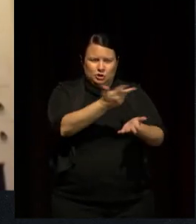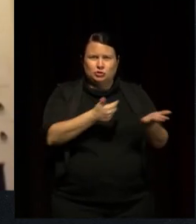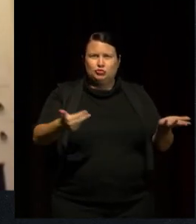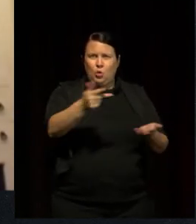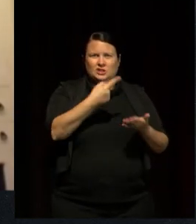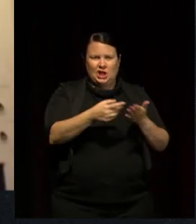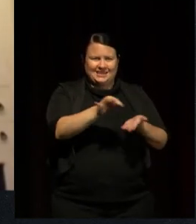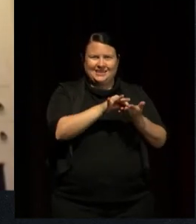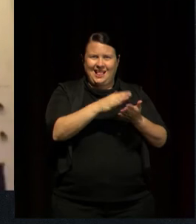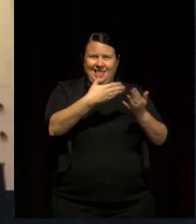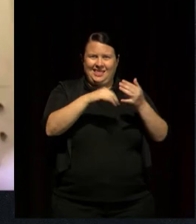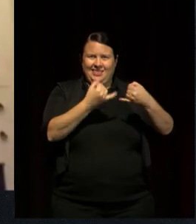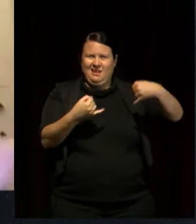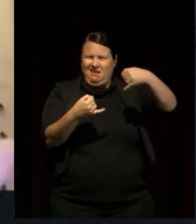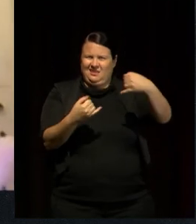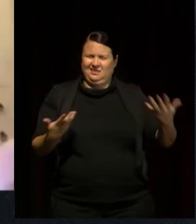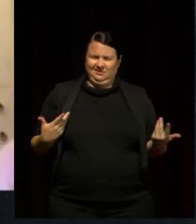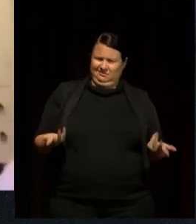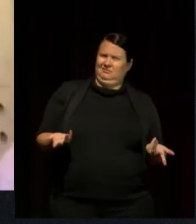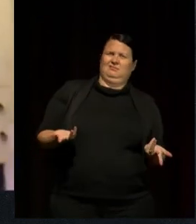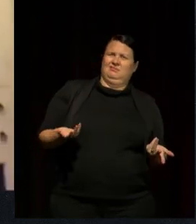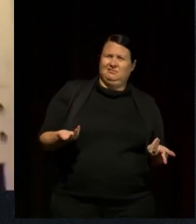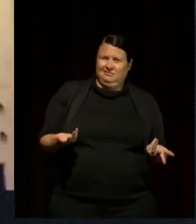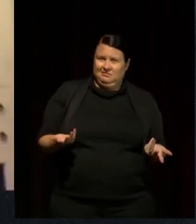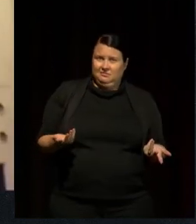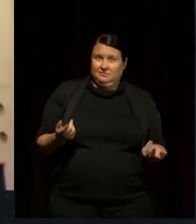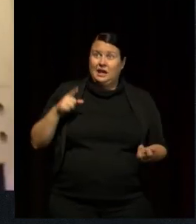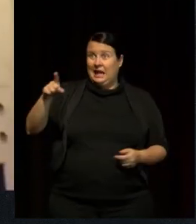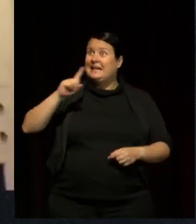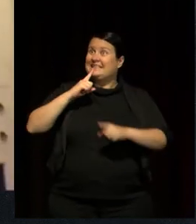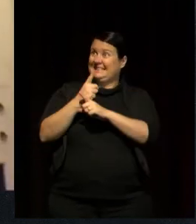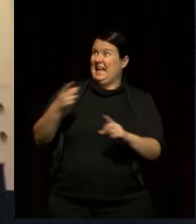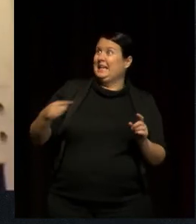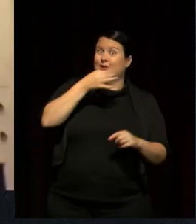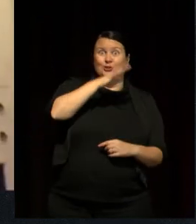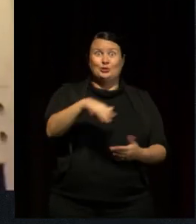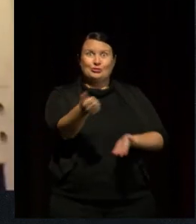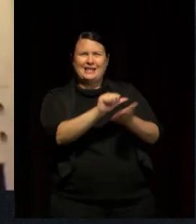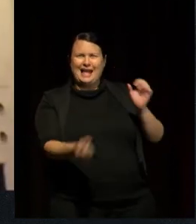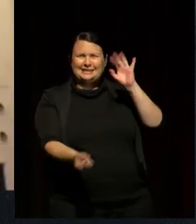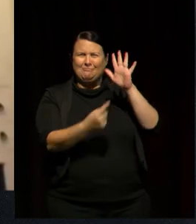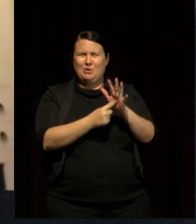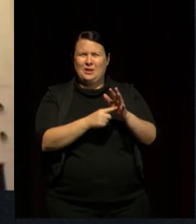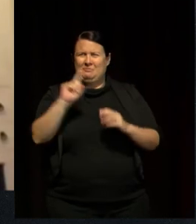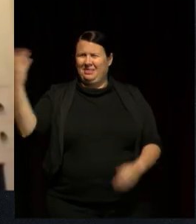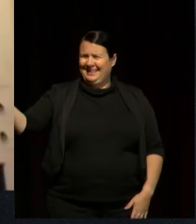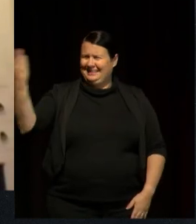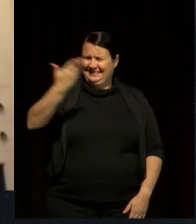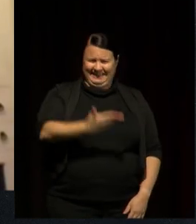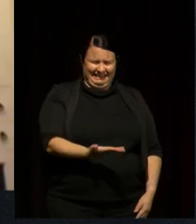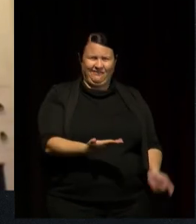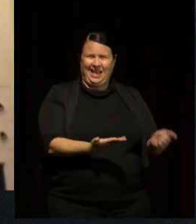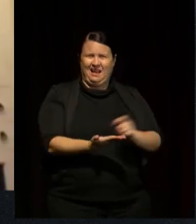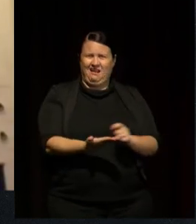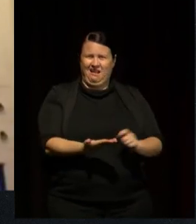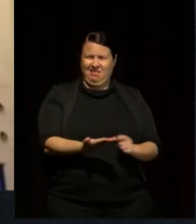complete. And so I saw this real disconnect between what people were saying mattered in their practice but what was happening in